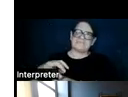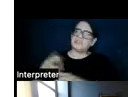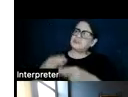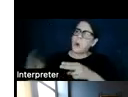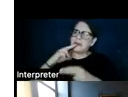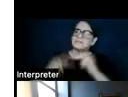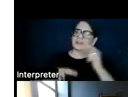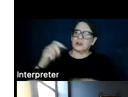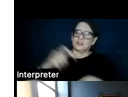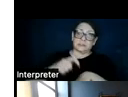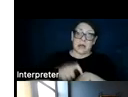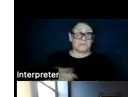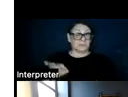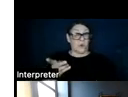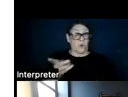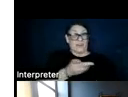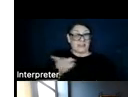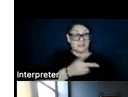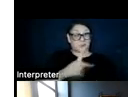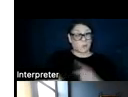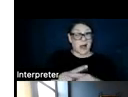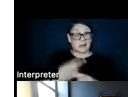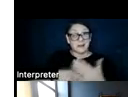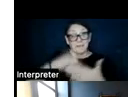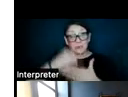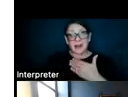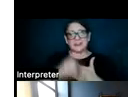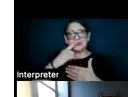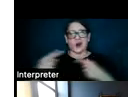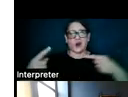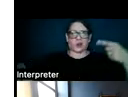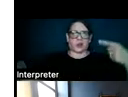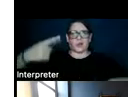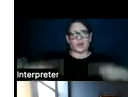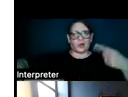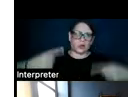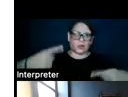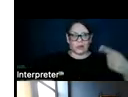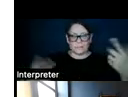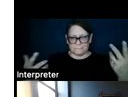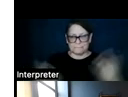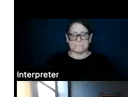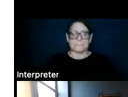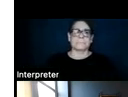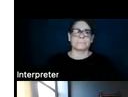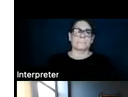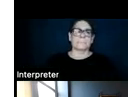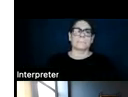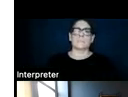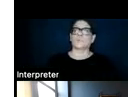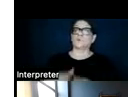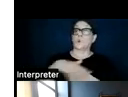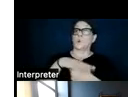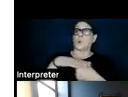time. So these two types of projects kind of are at odds with each other. And so the location